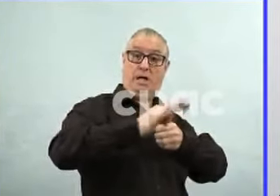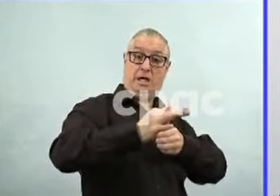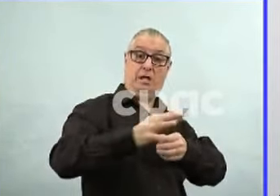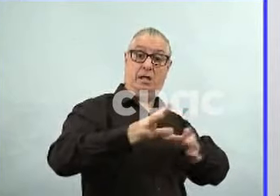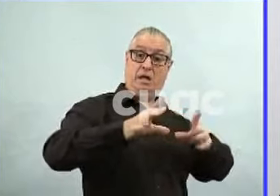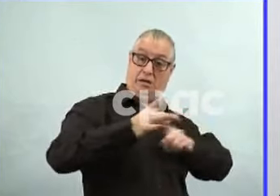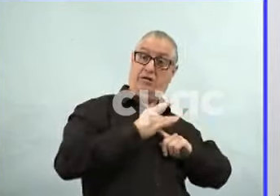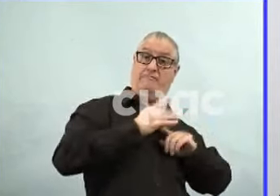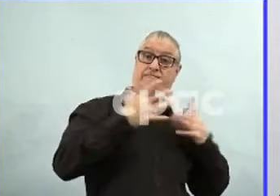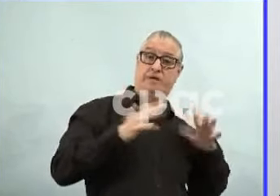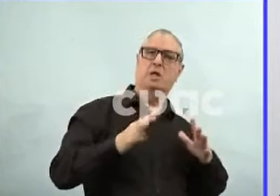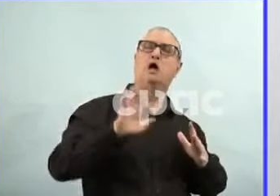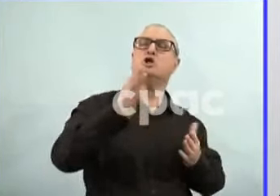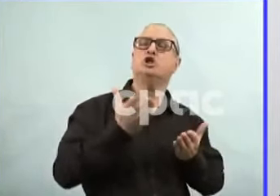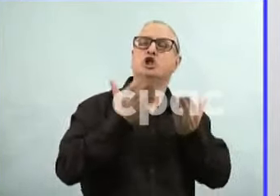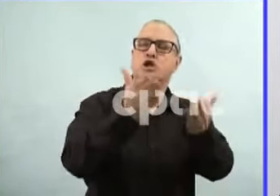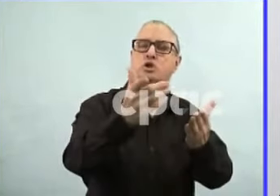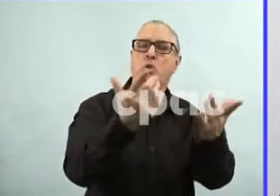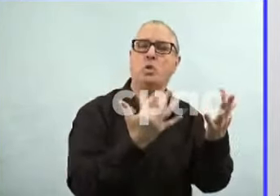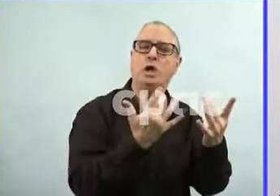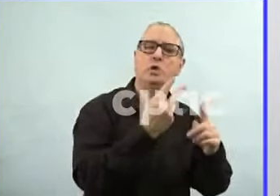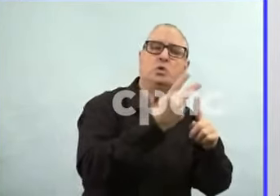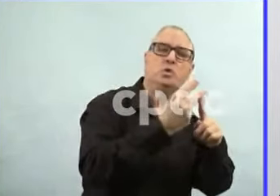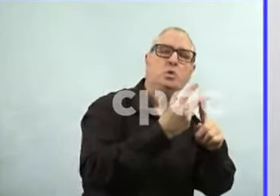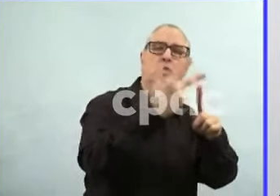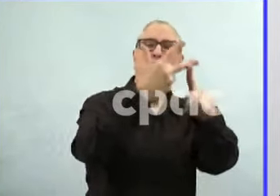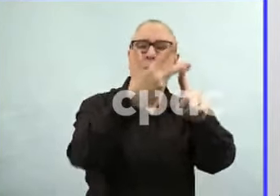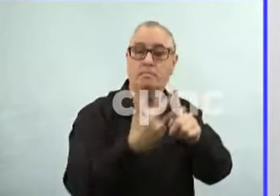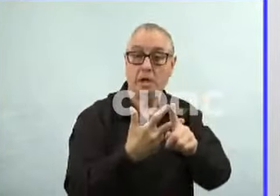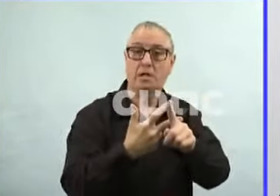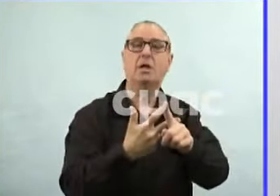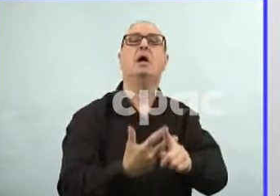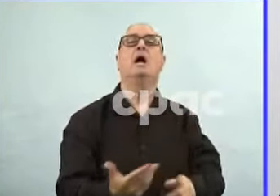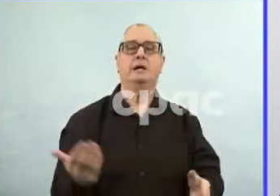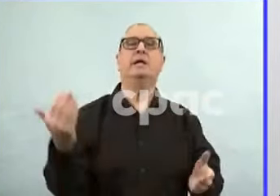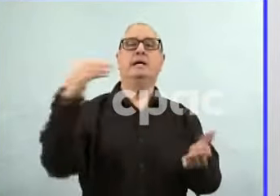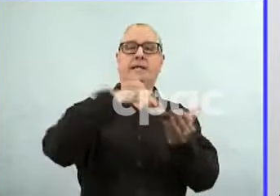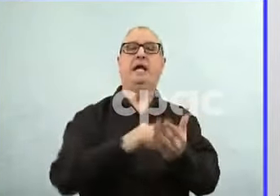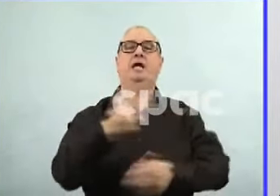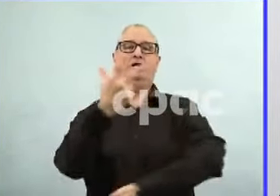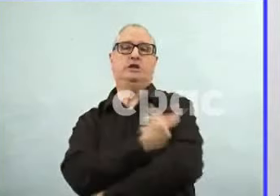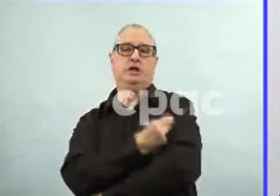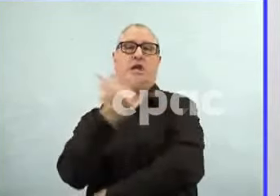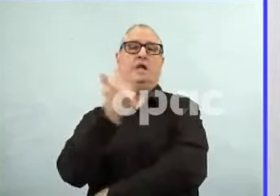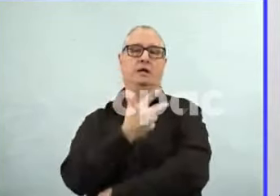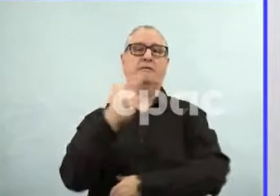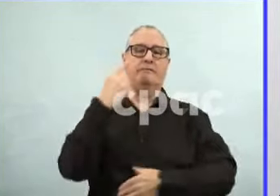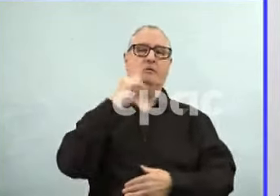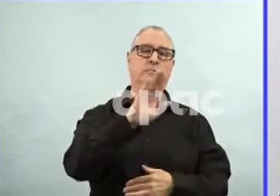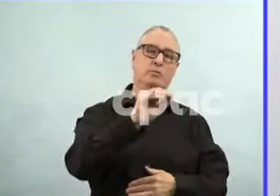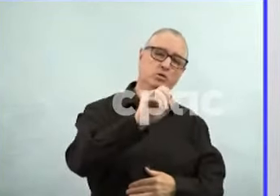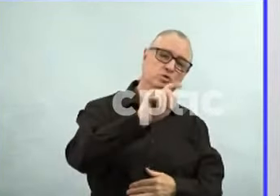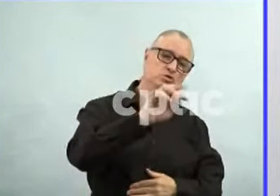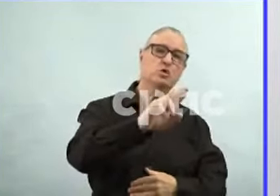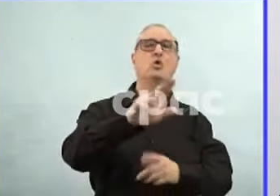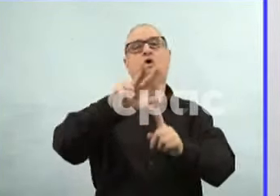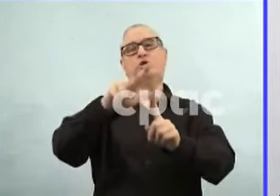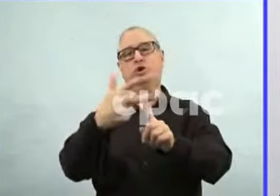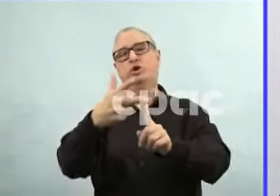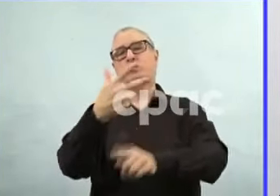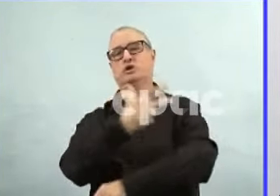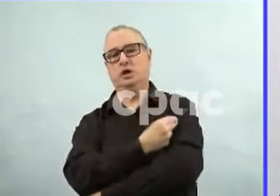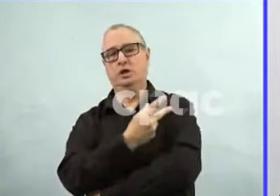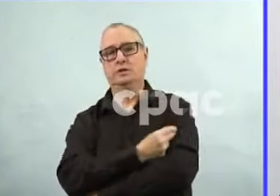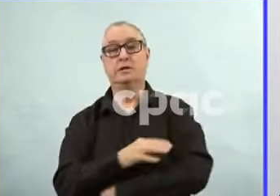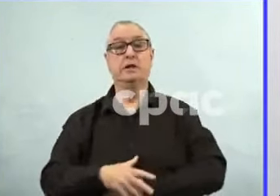next dose of the vaccine. This new guidance comes after millions of Canadians became infected over a period of